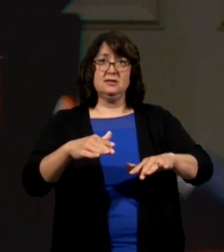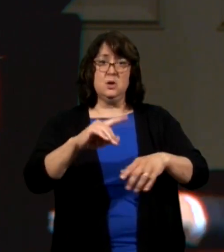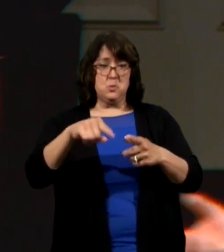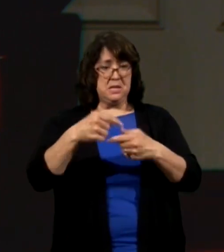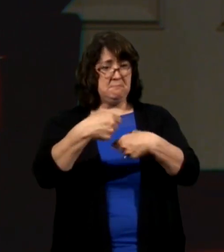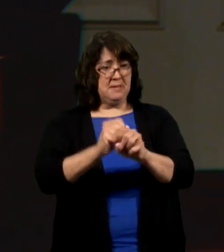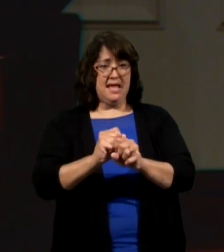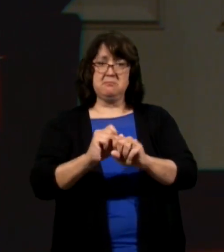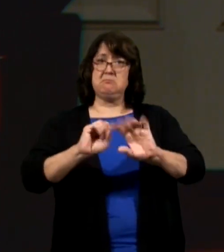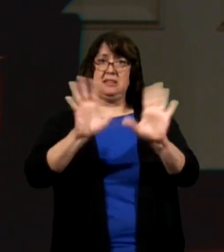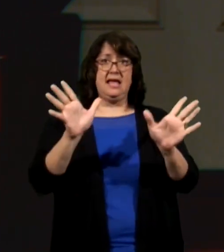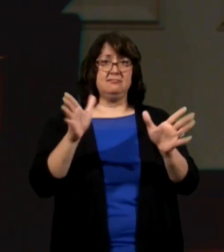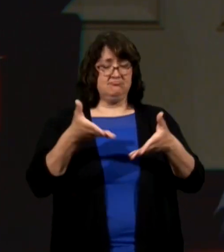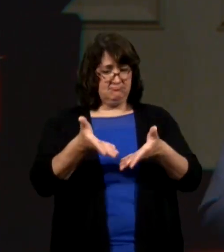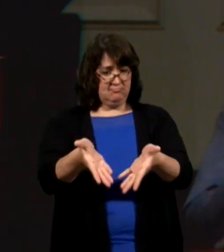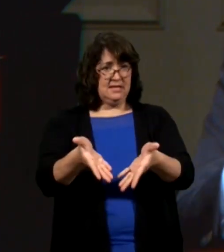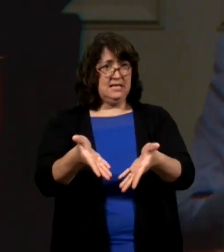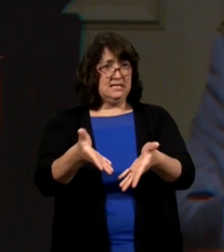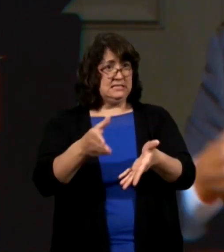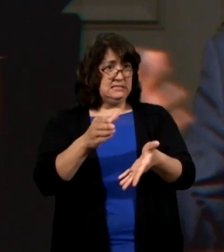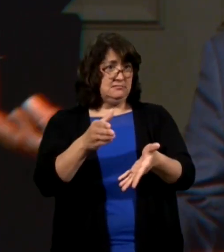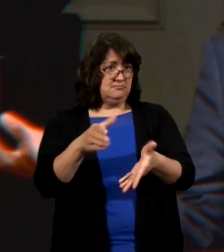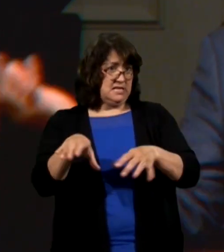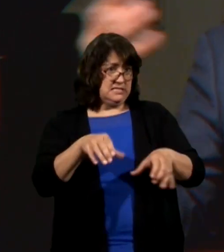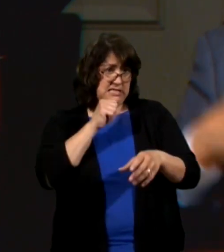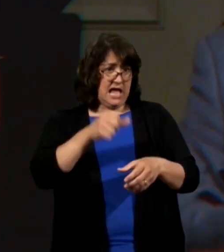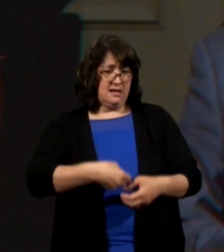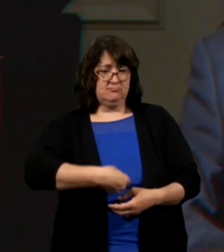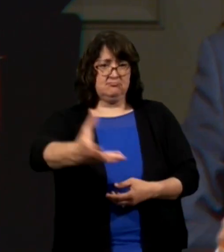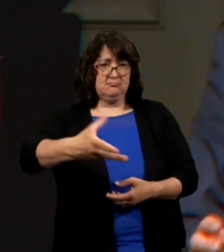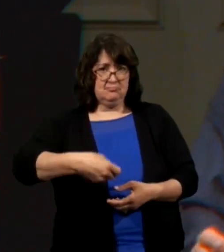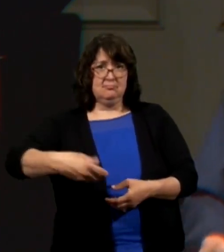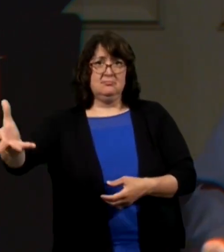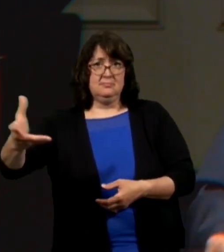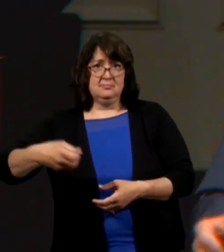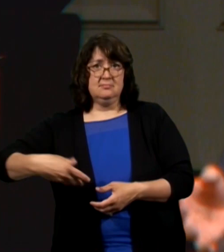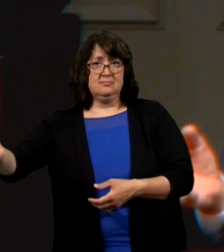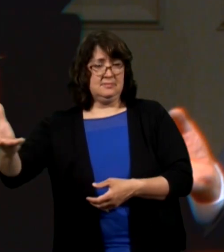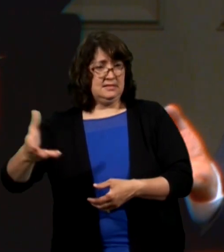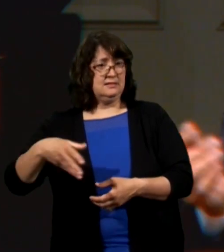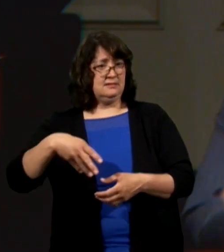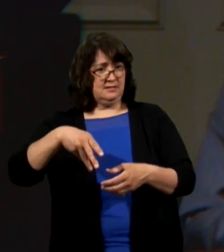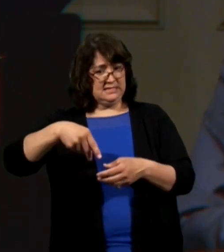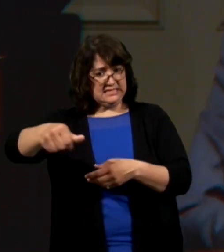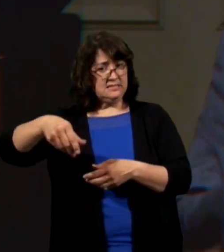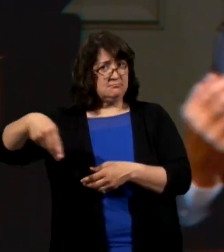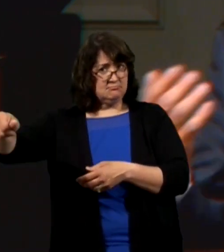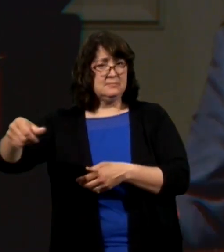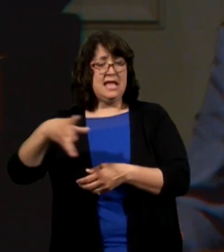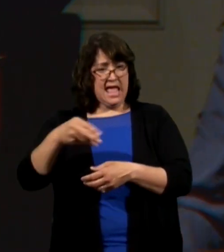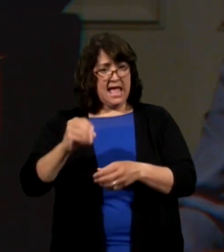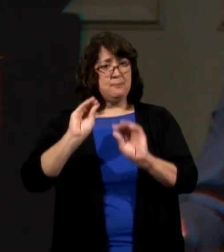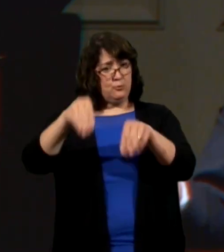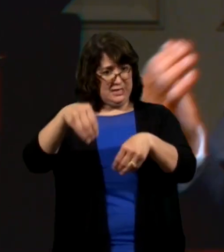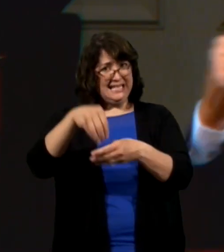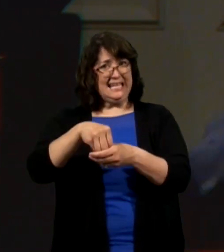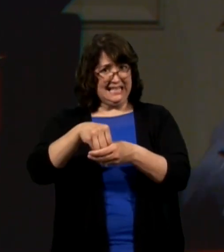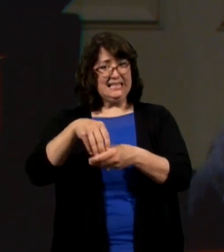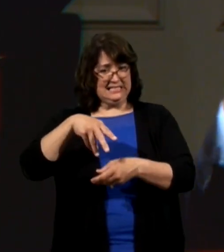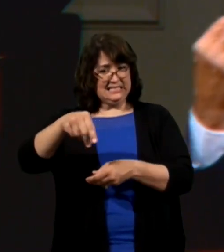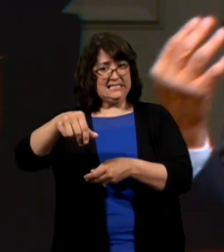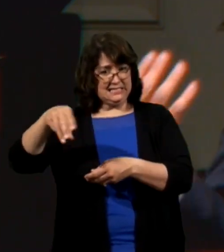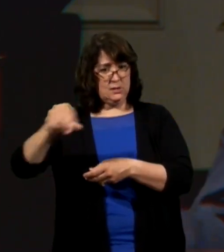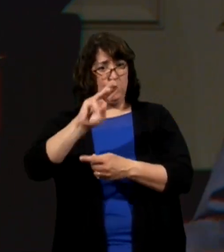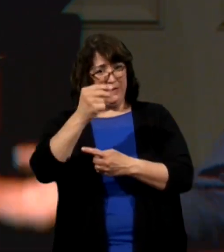he hath made plain the face thereof, doth he not cast abroad the fitches and scatter the coming and cast in the principal